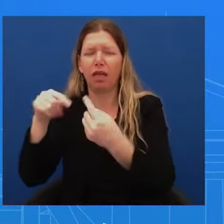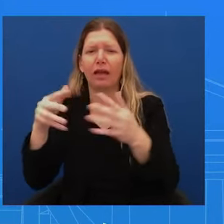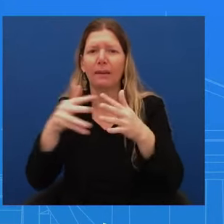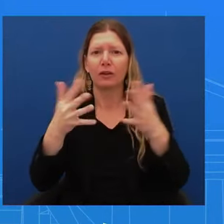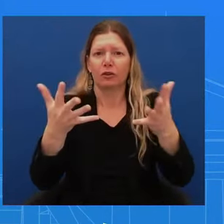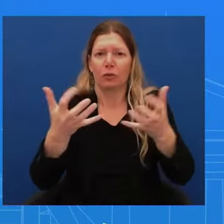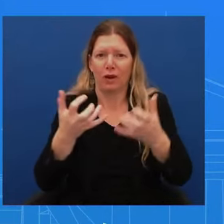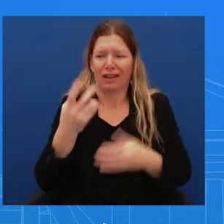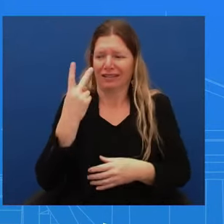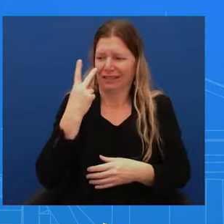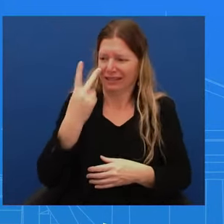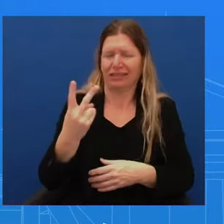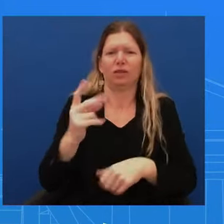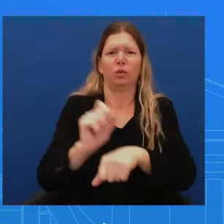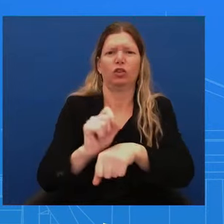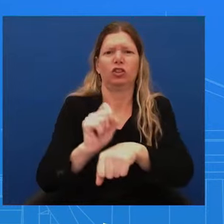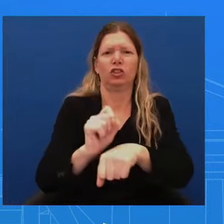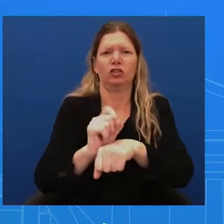to the issues